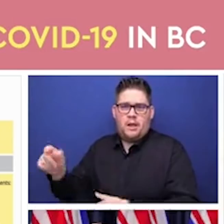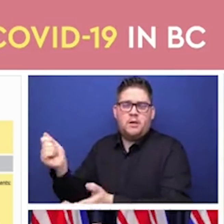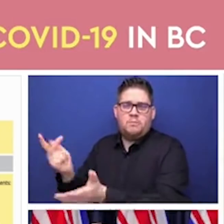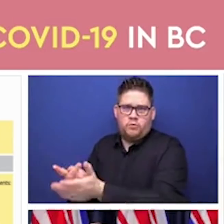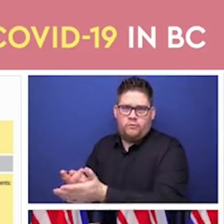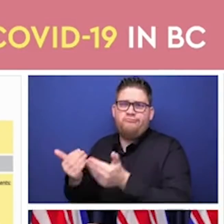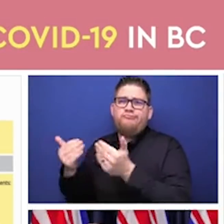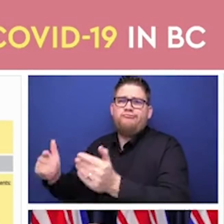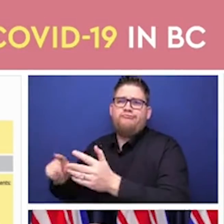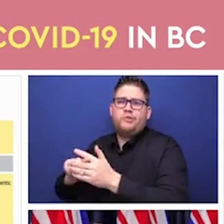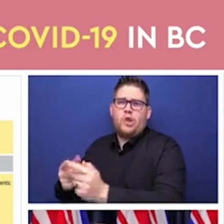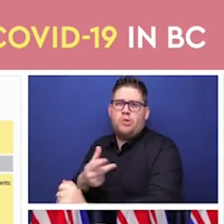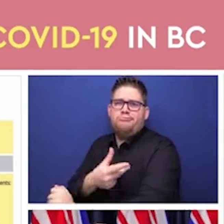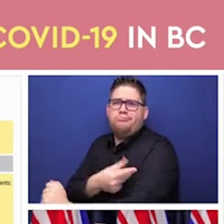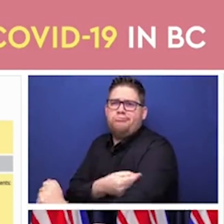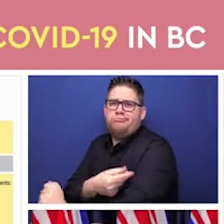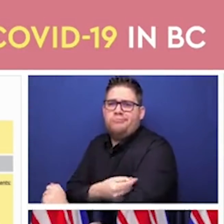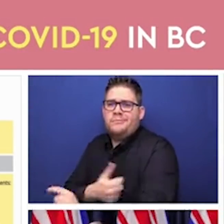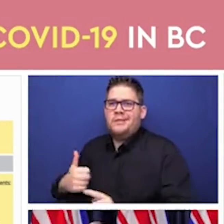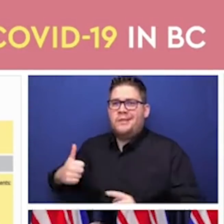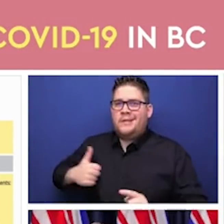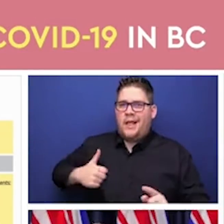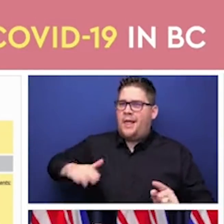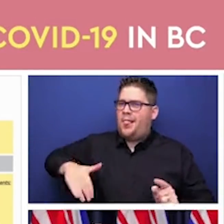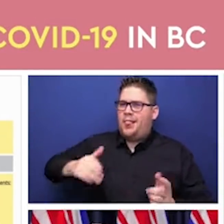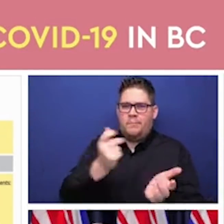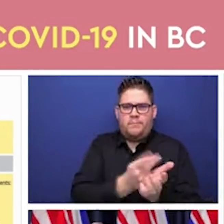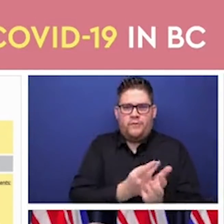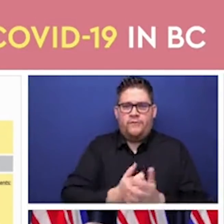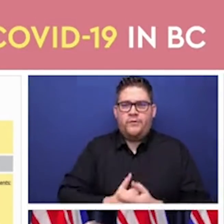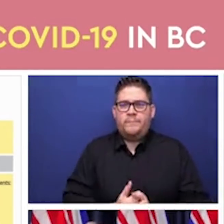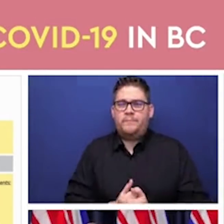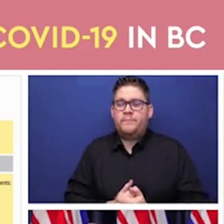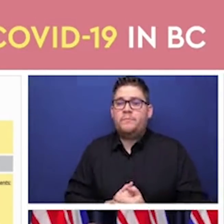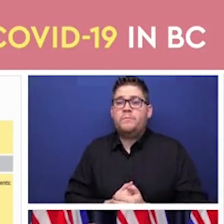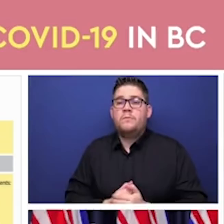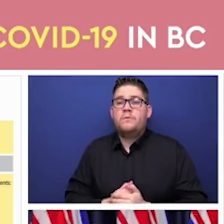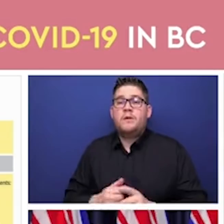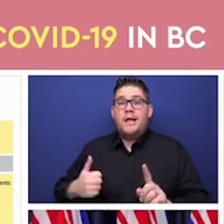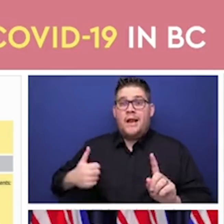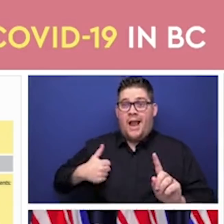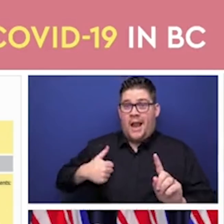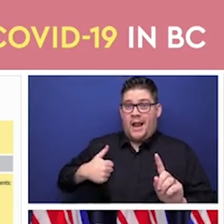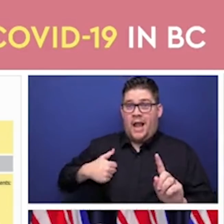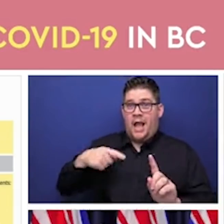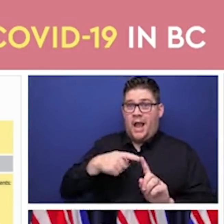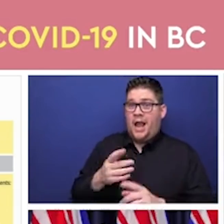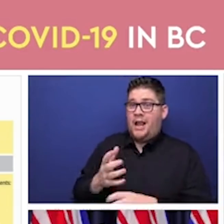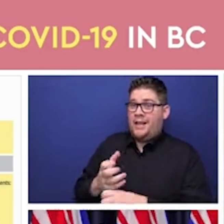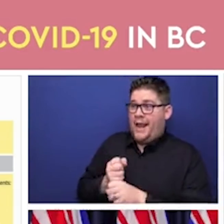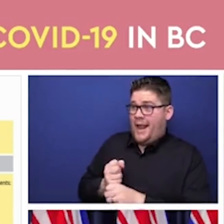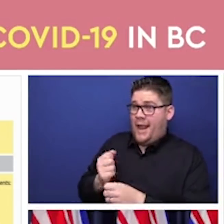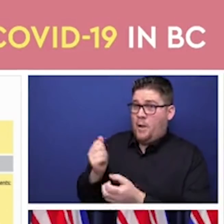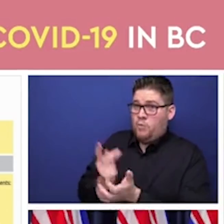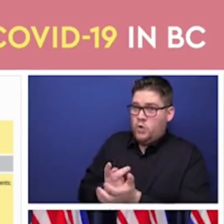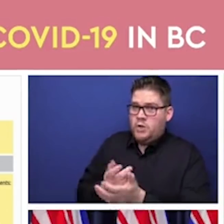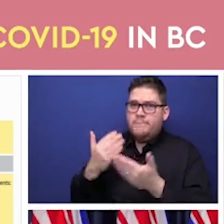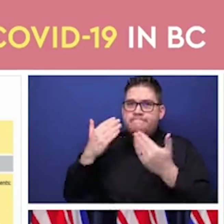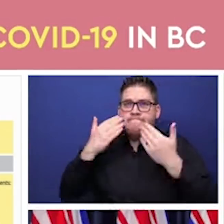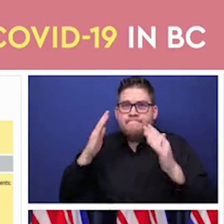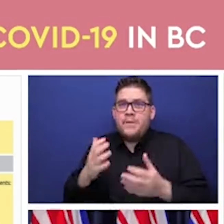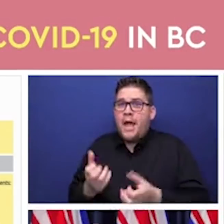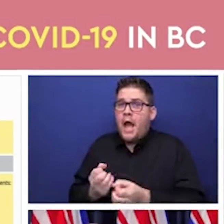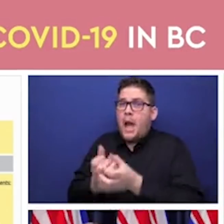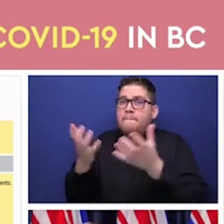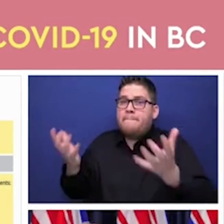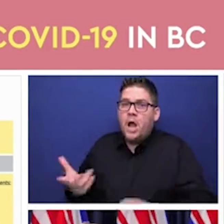the volumes that will be available to us and when those will be coming. So future news for a future day. So